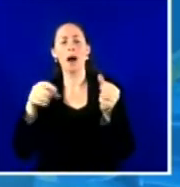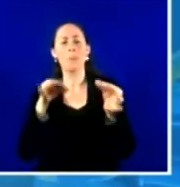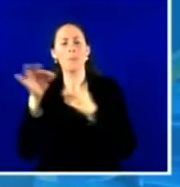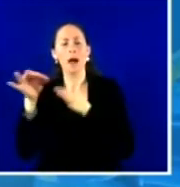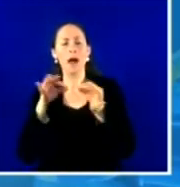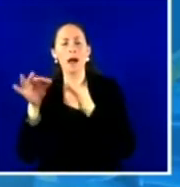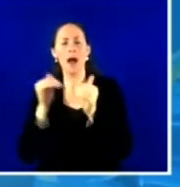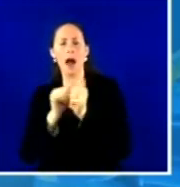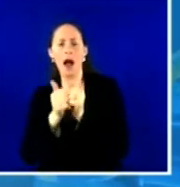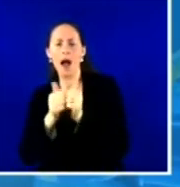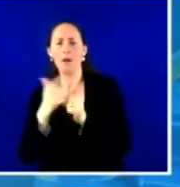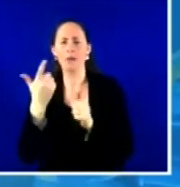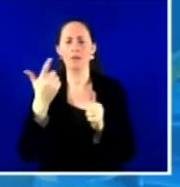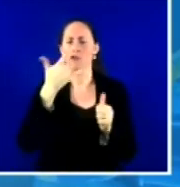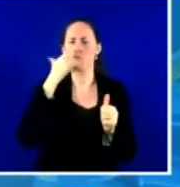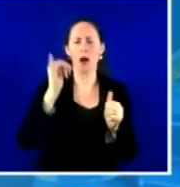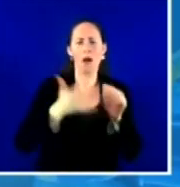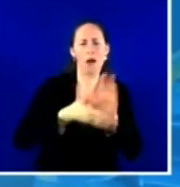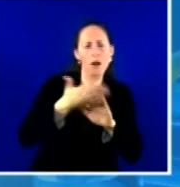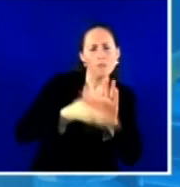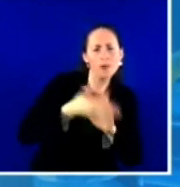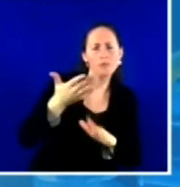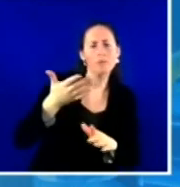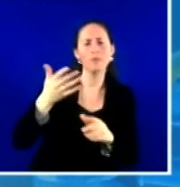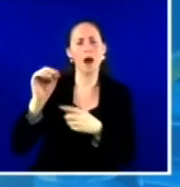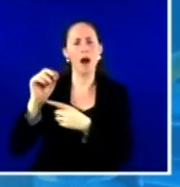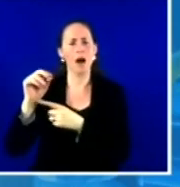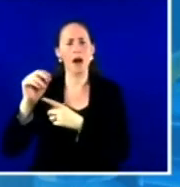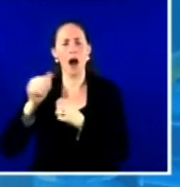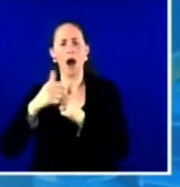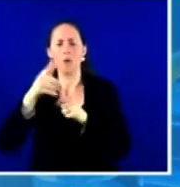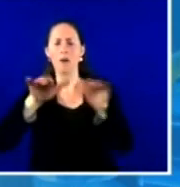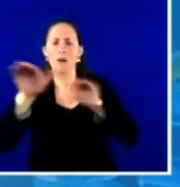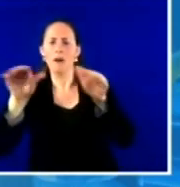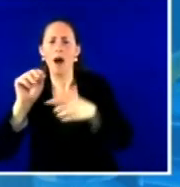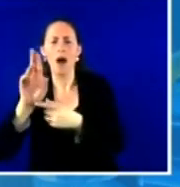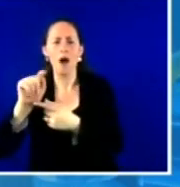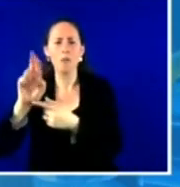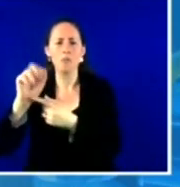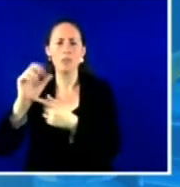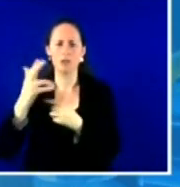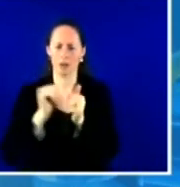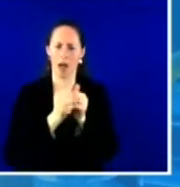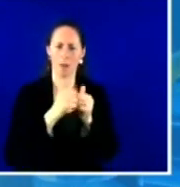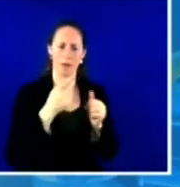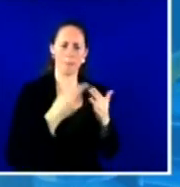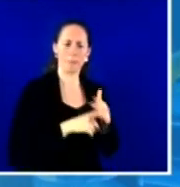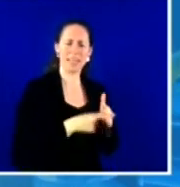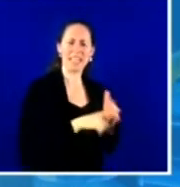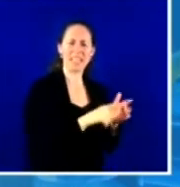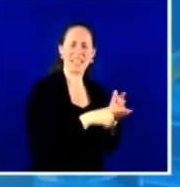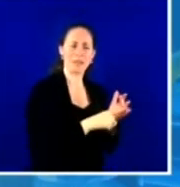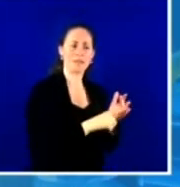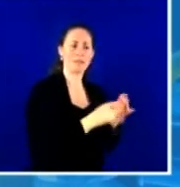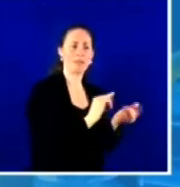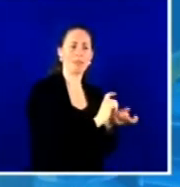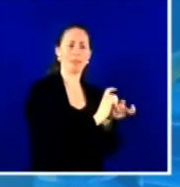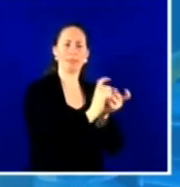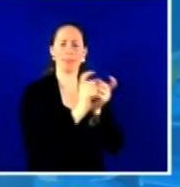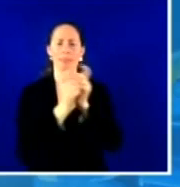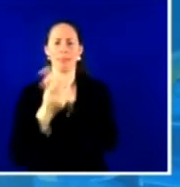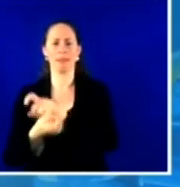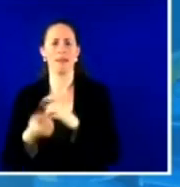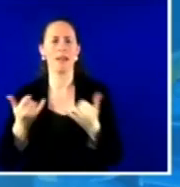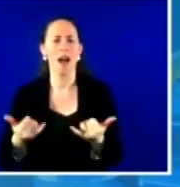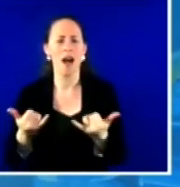outreach, have really evolved or changed since those first early days of inception? Yeah, I mean, I think like most of